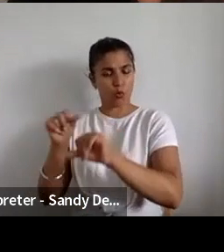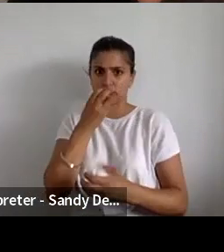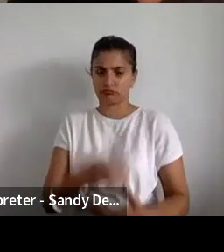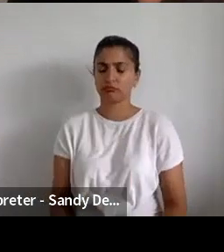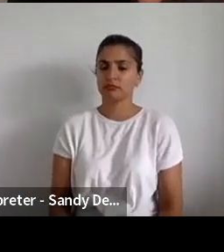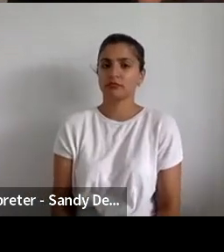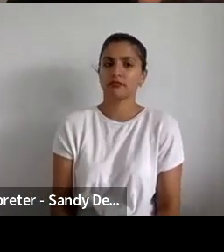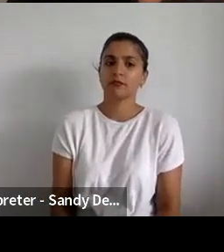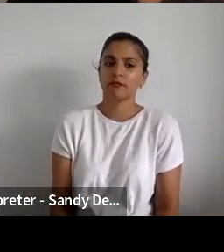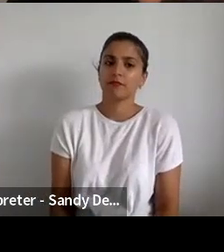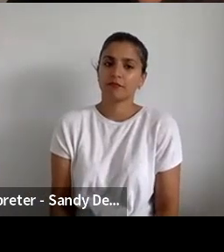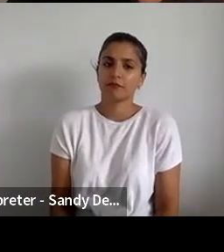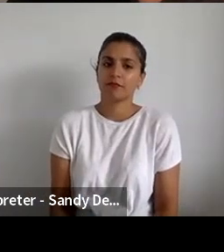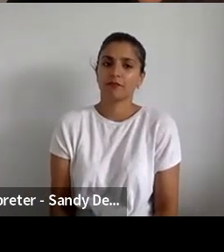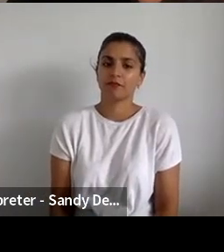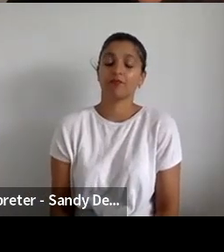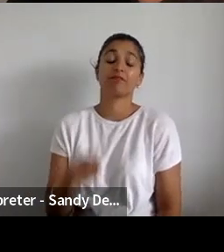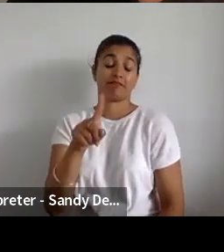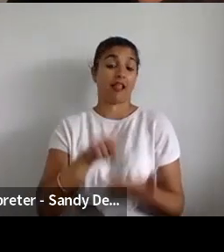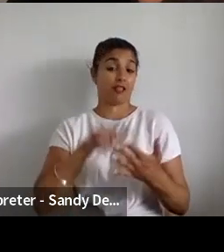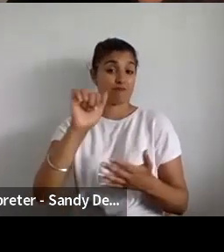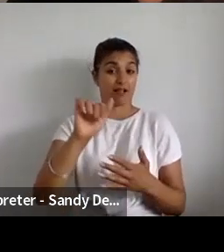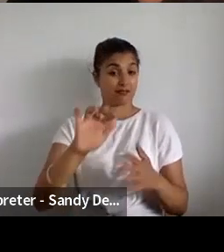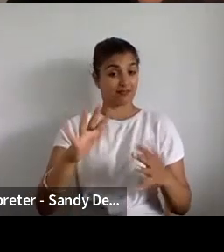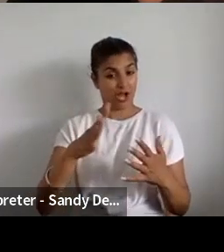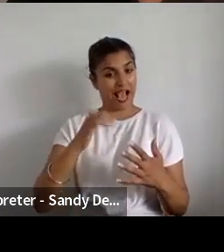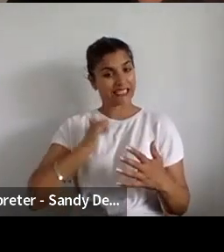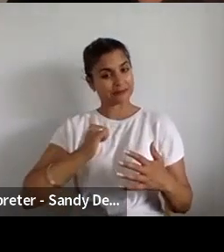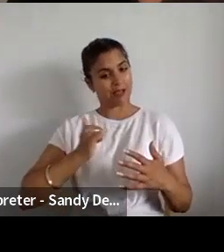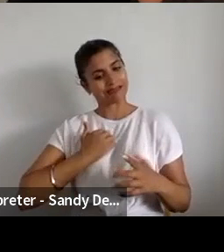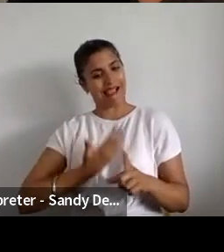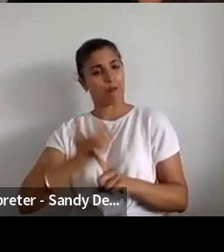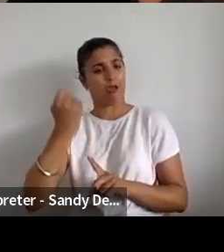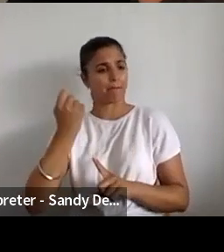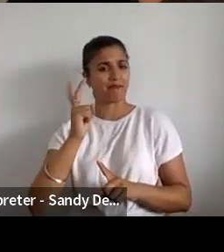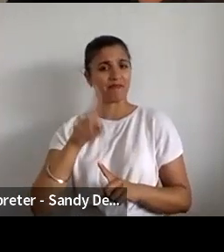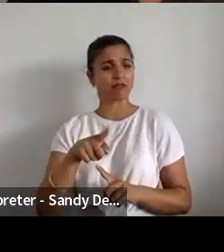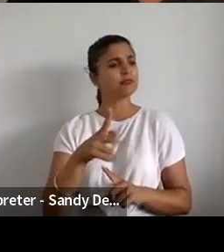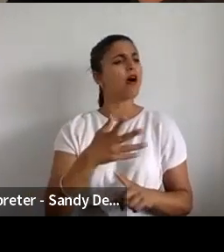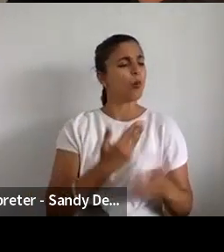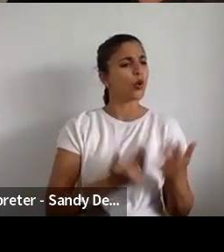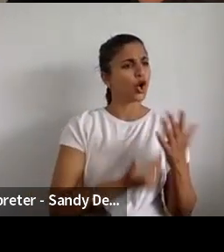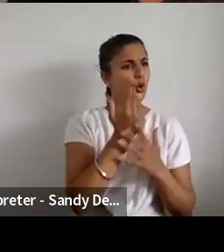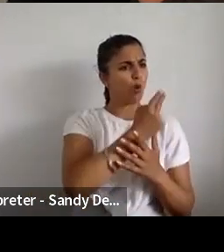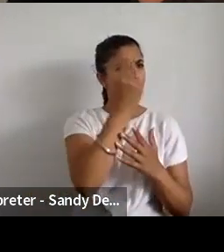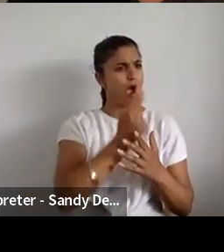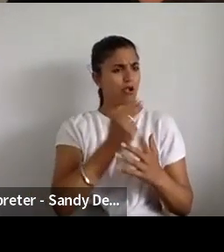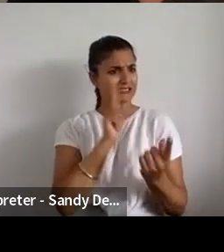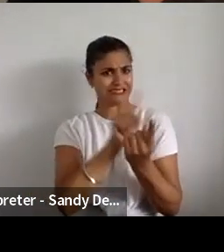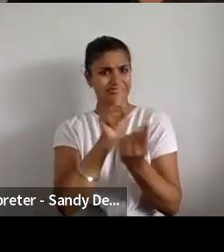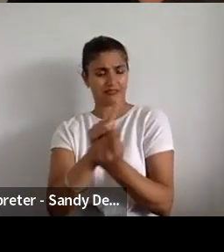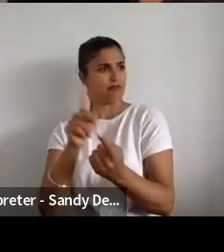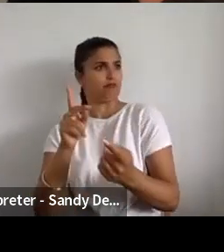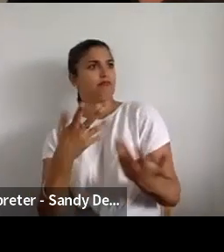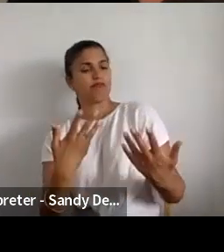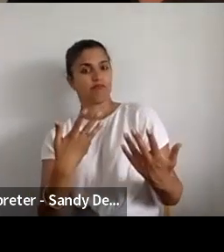Yeah, that unexpected outcomes and discovering new new artists was really key driver for us to try it